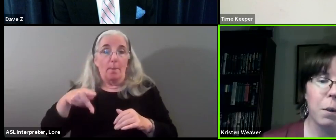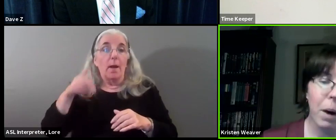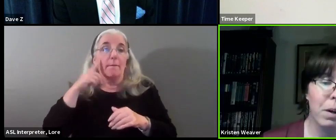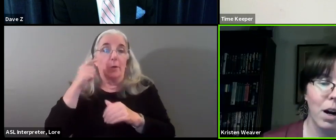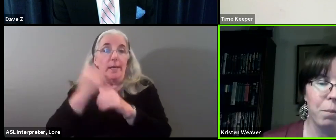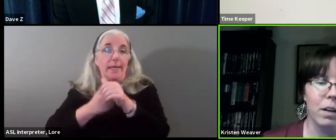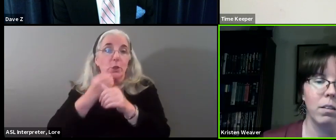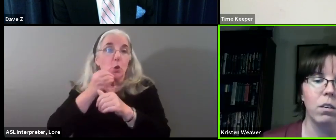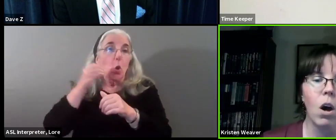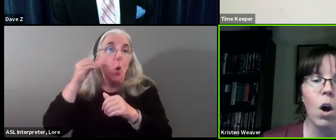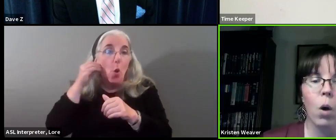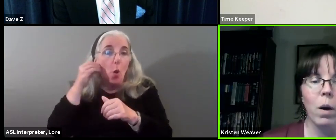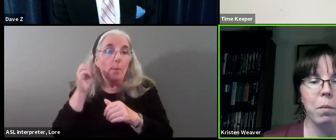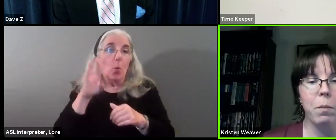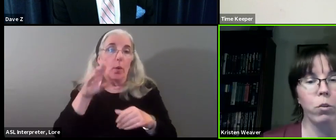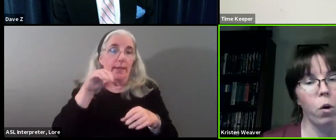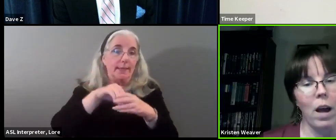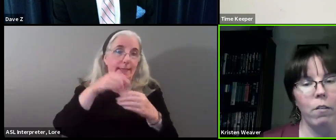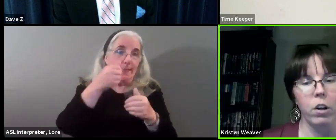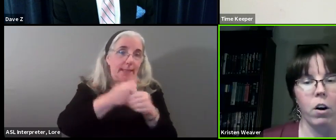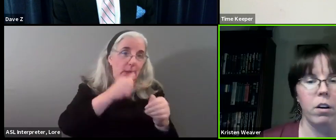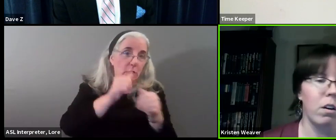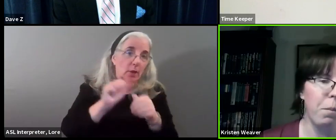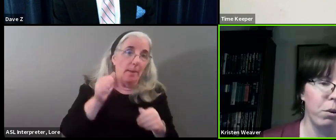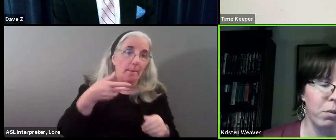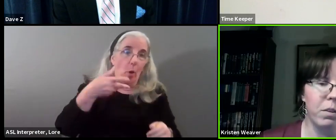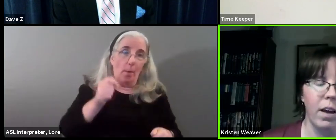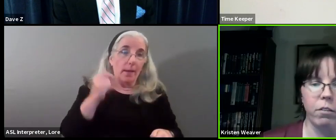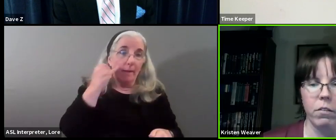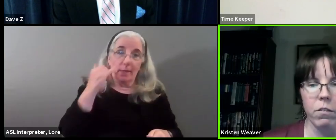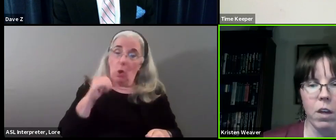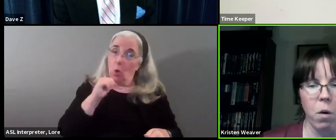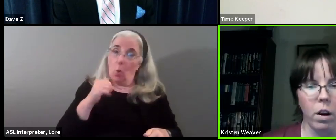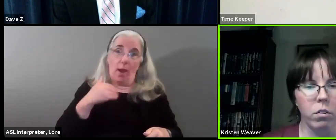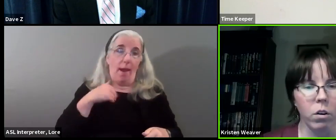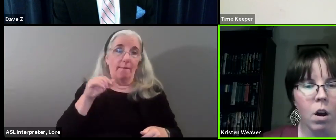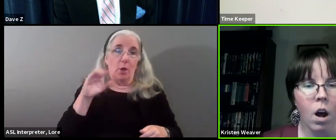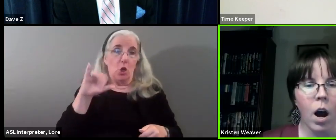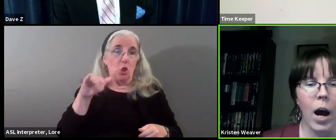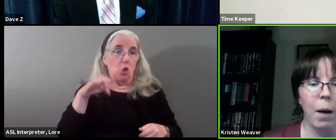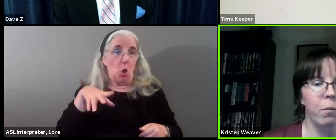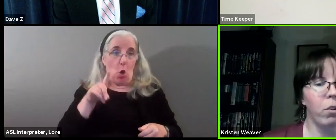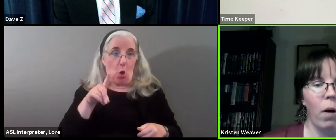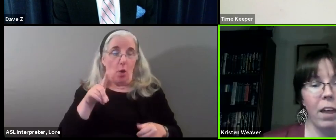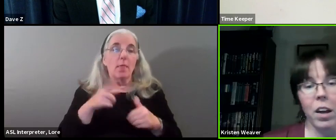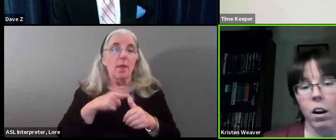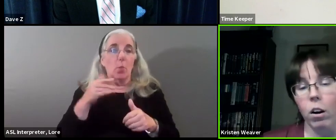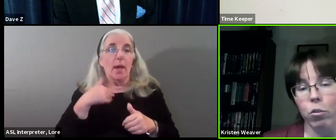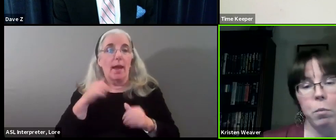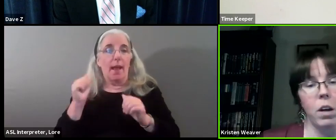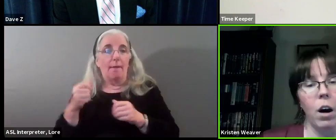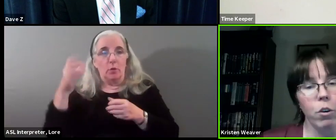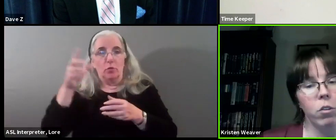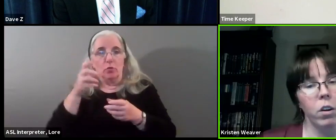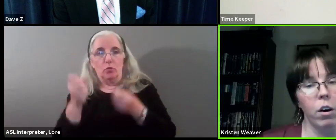including in apartment complexes where people don't have a yard to compost themselves, even if they wanted to. So I think also beyond reducing our